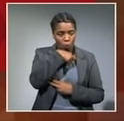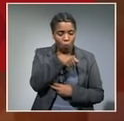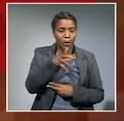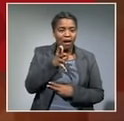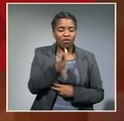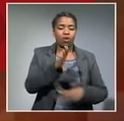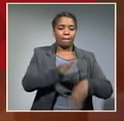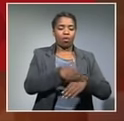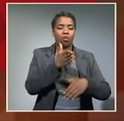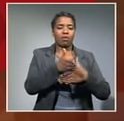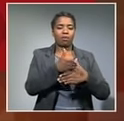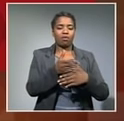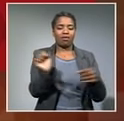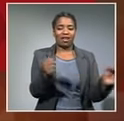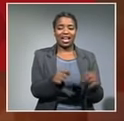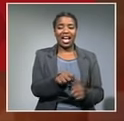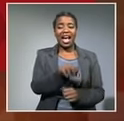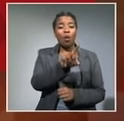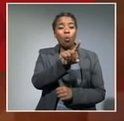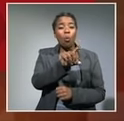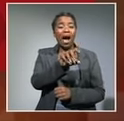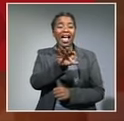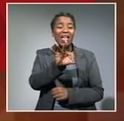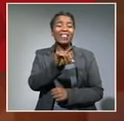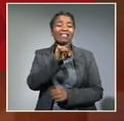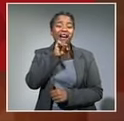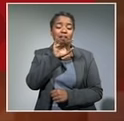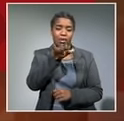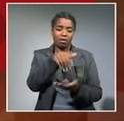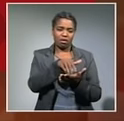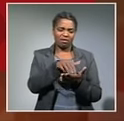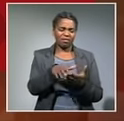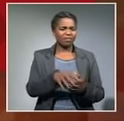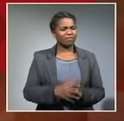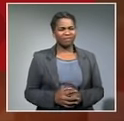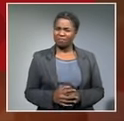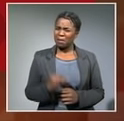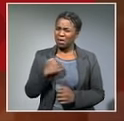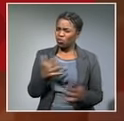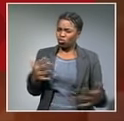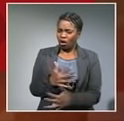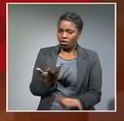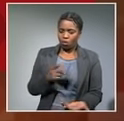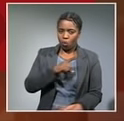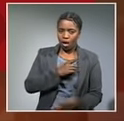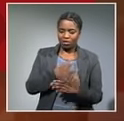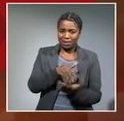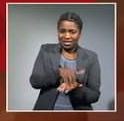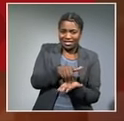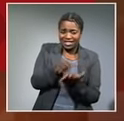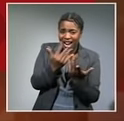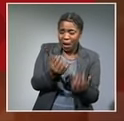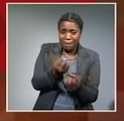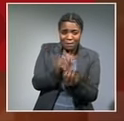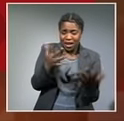but as you can see at 13 000 job losses not really going to plan i'm sure it's not a surprise we're in a recession indeed so